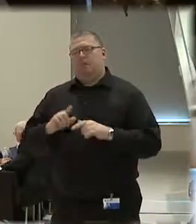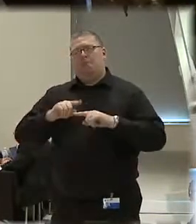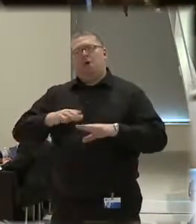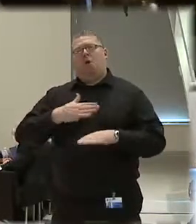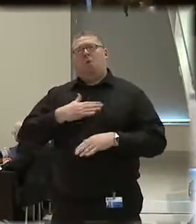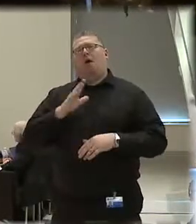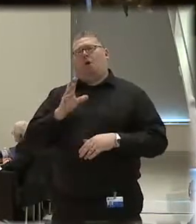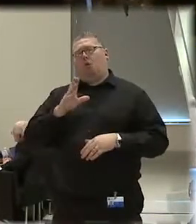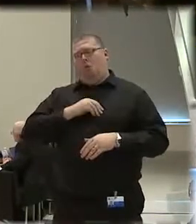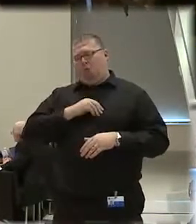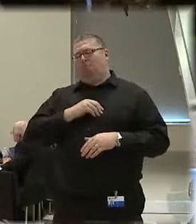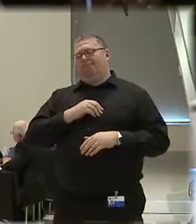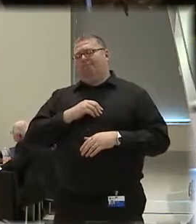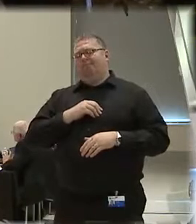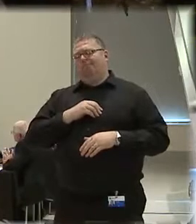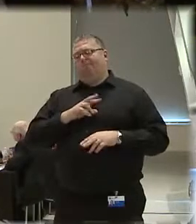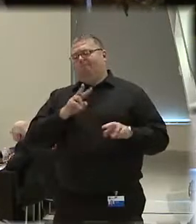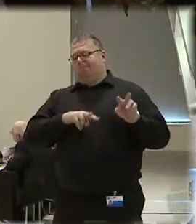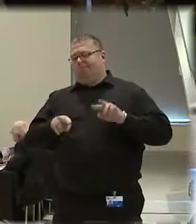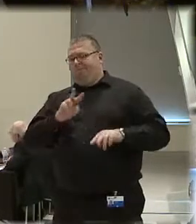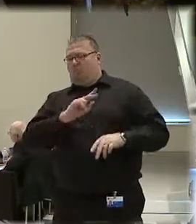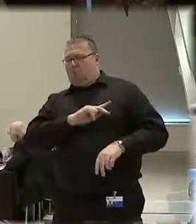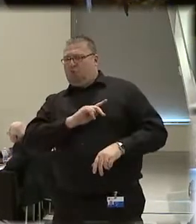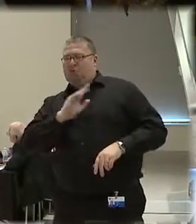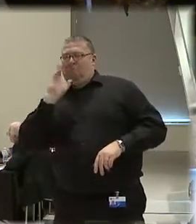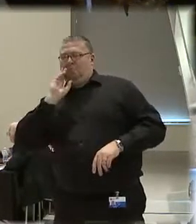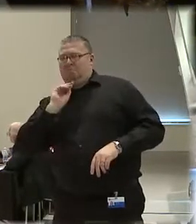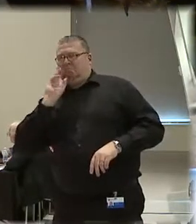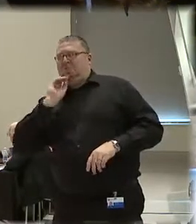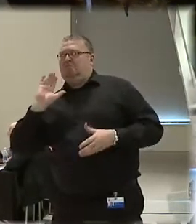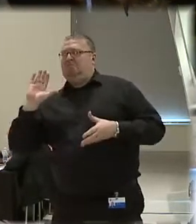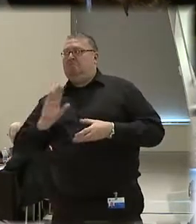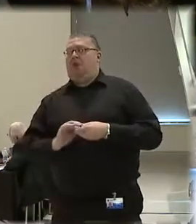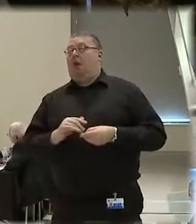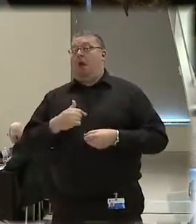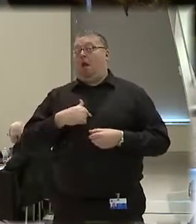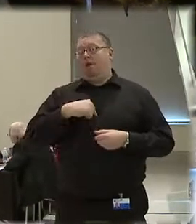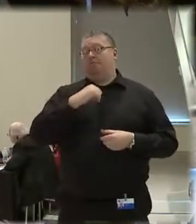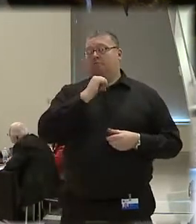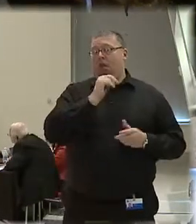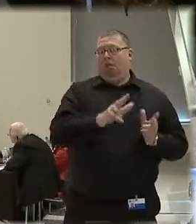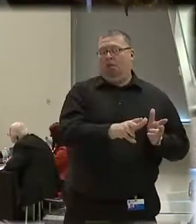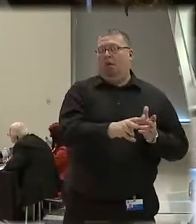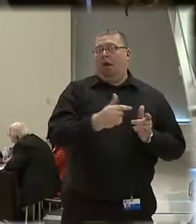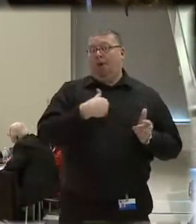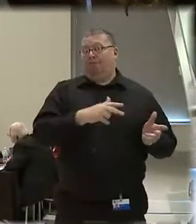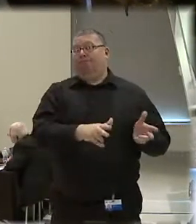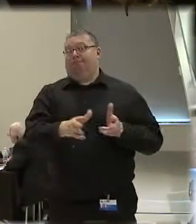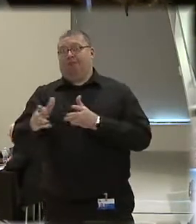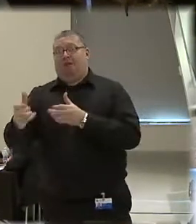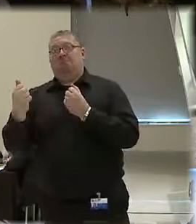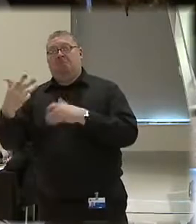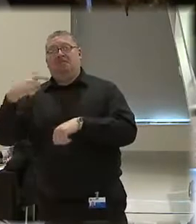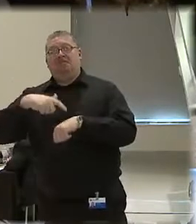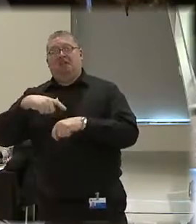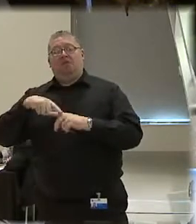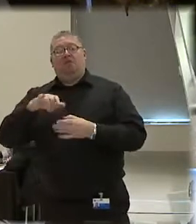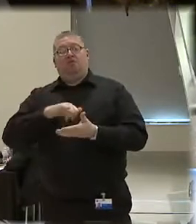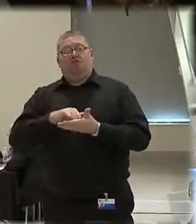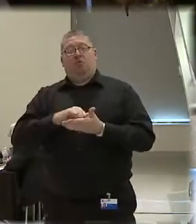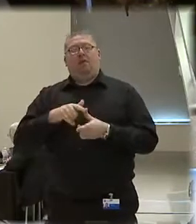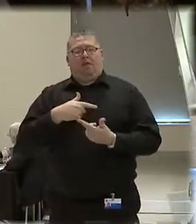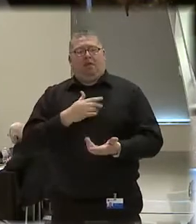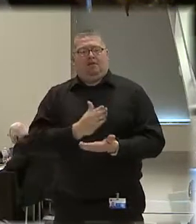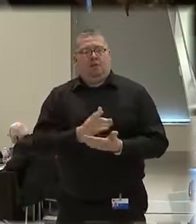anecdotal evidence, kind of my own personal experiences. I have been stopped in New York City many times, and I've also stopped to record